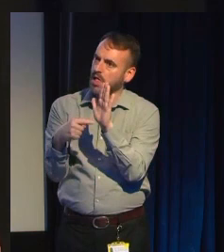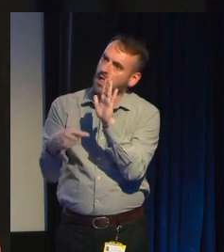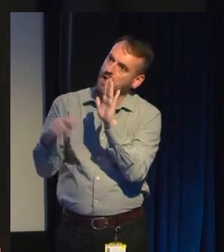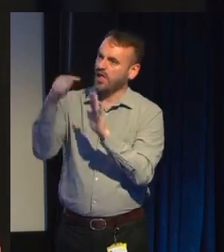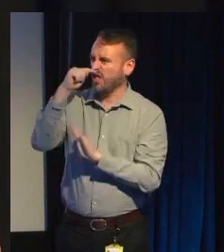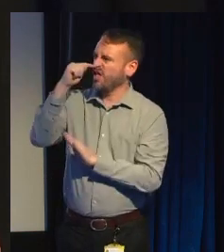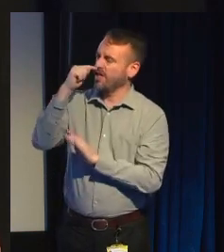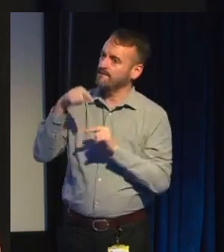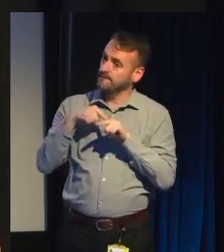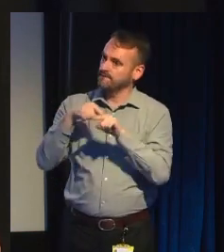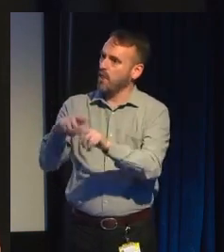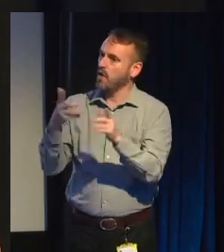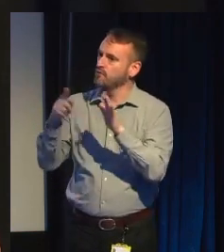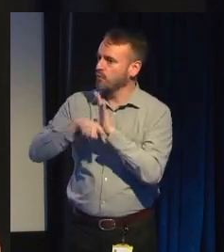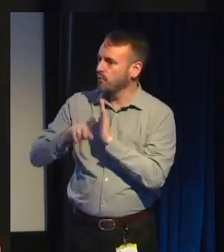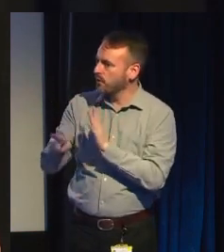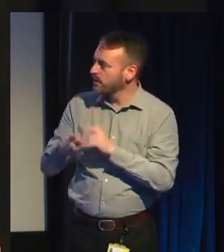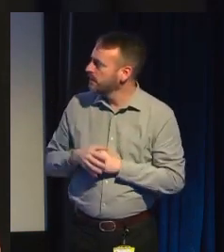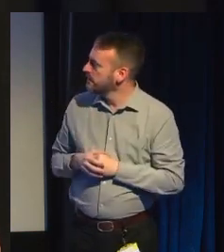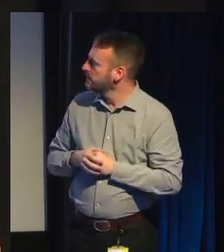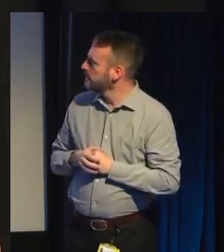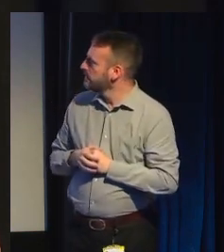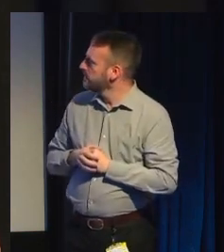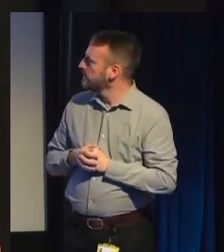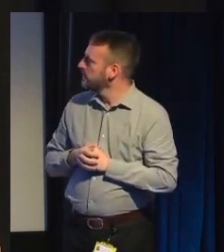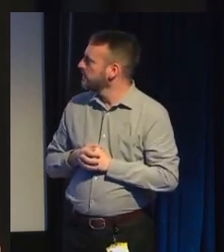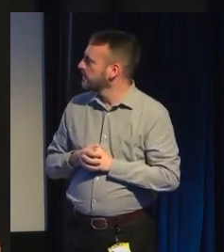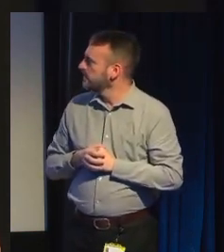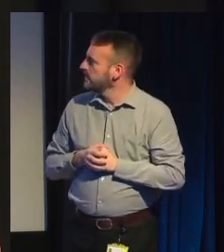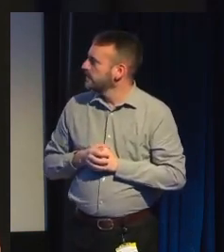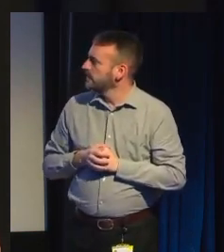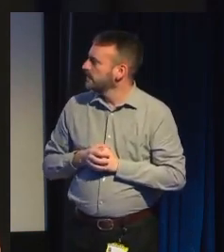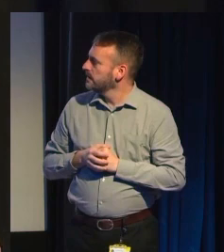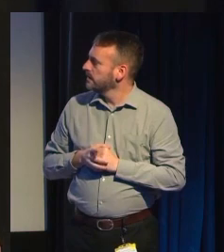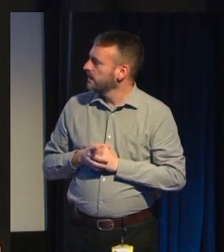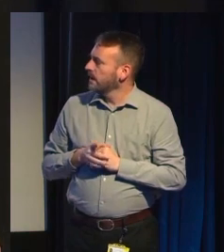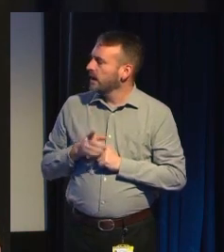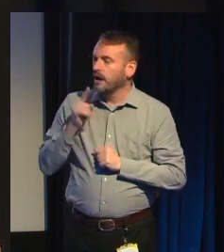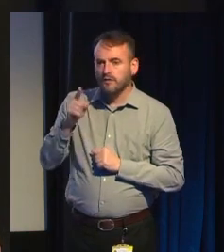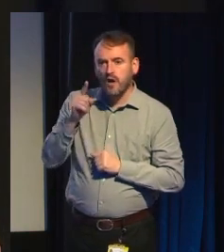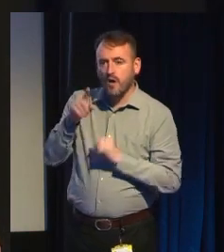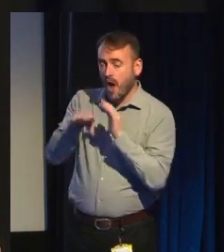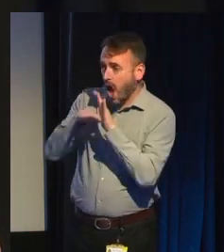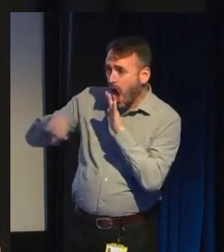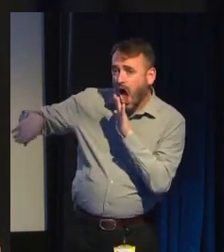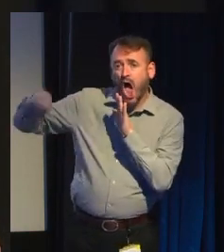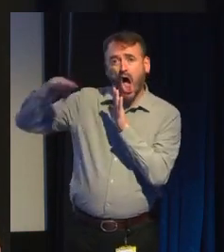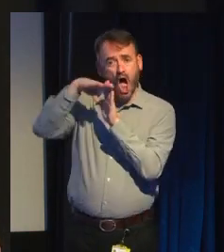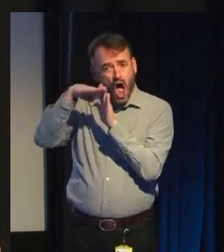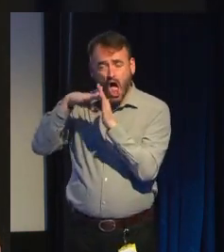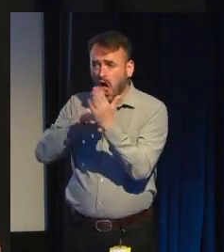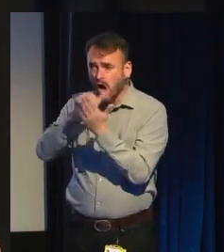So, to do this, the idea is to borrow rules from higher prestige, higher culture art forms,